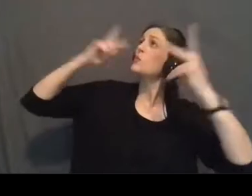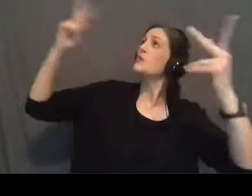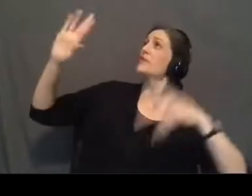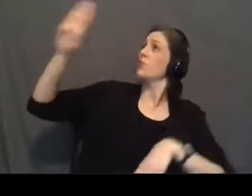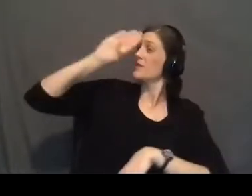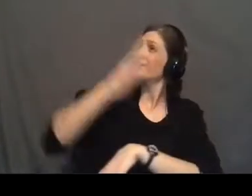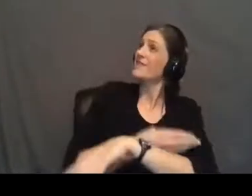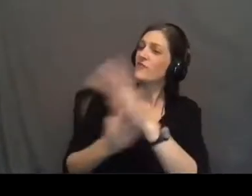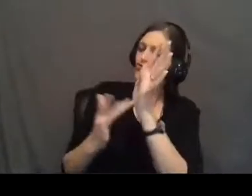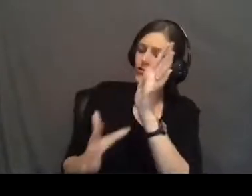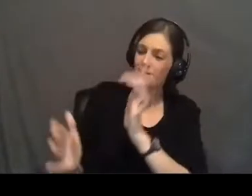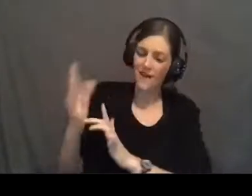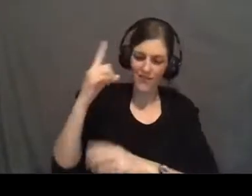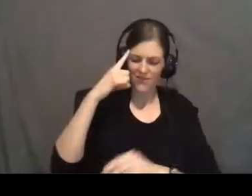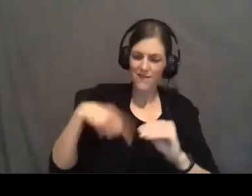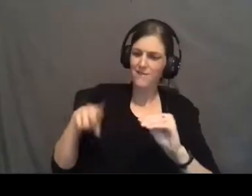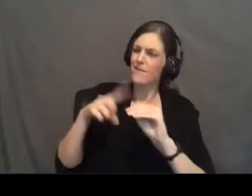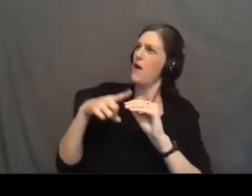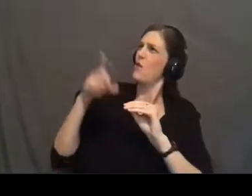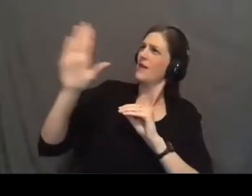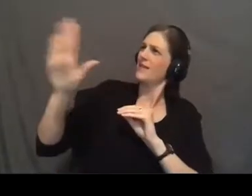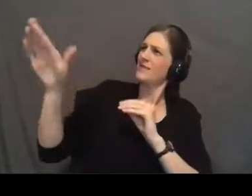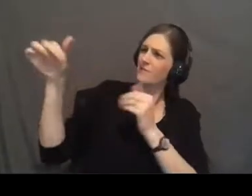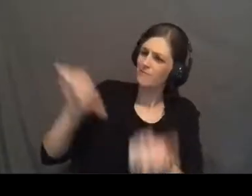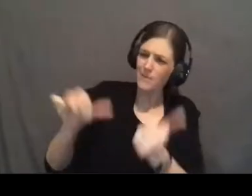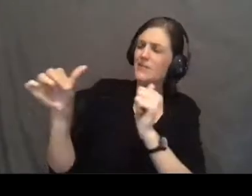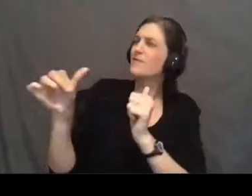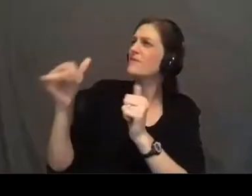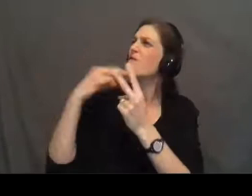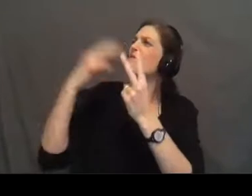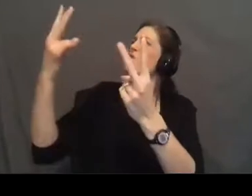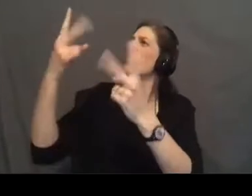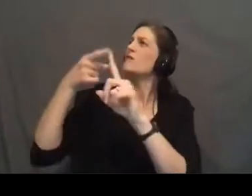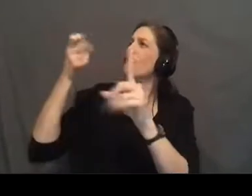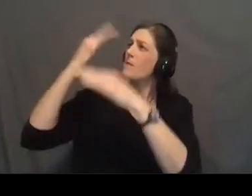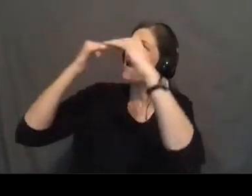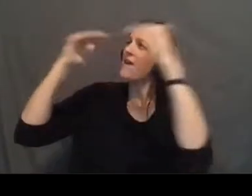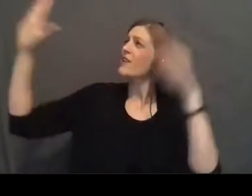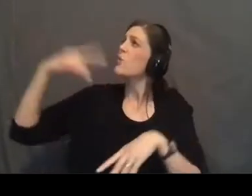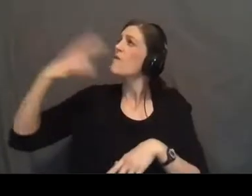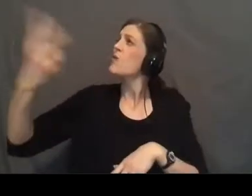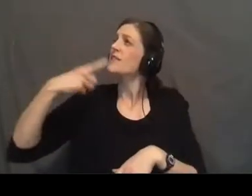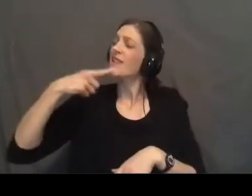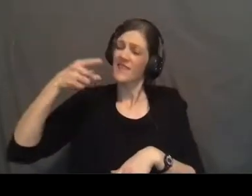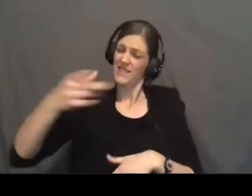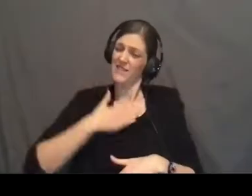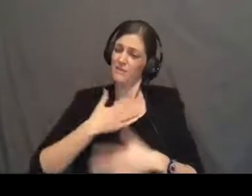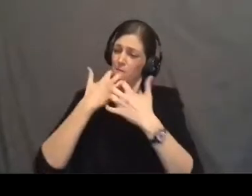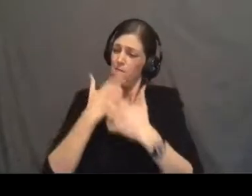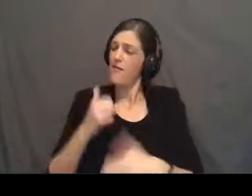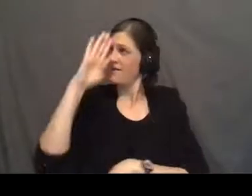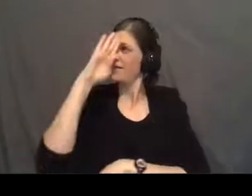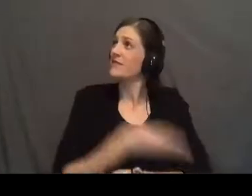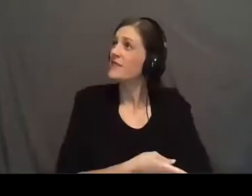Jesus. I think about when he was baptized, and a voice came from heaven, your voice came, and you said that this is my beloved son,